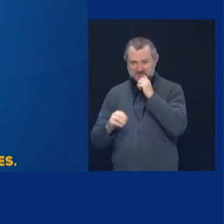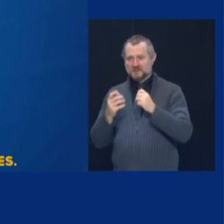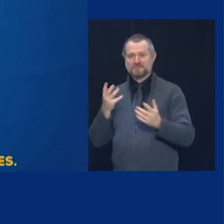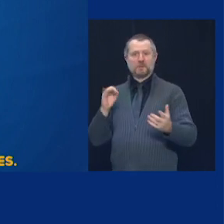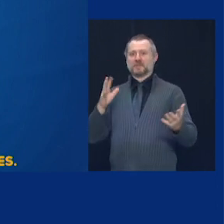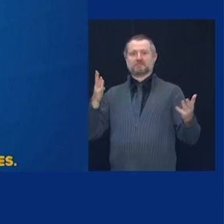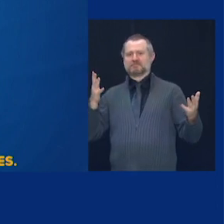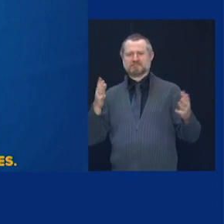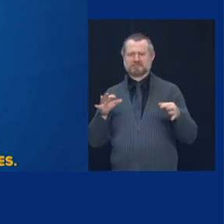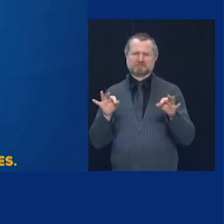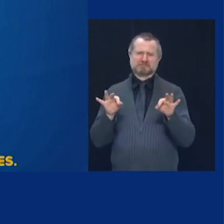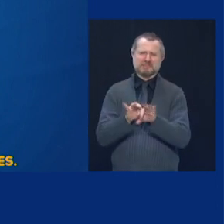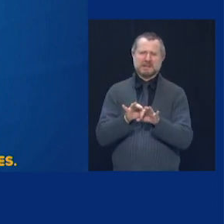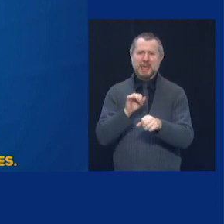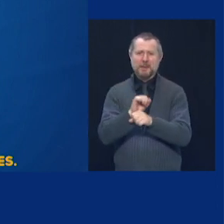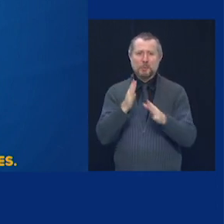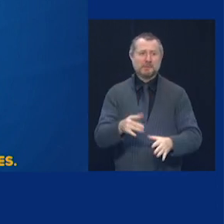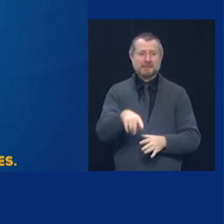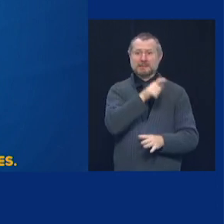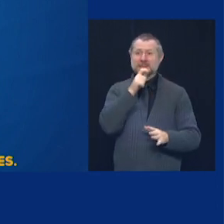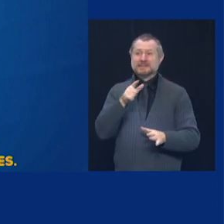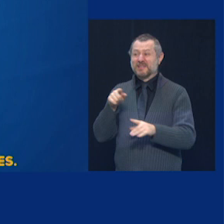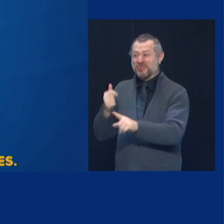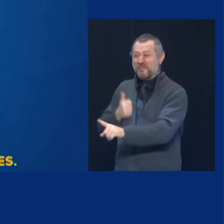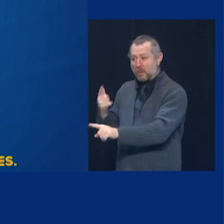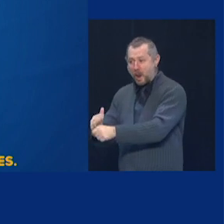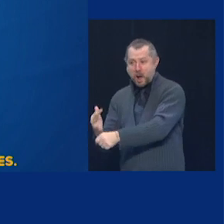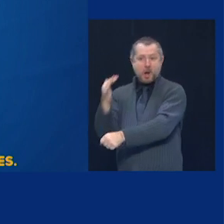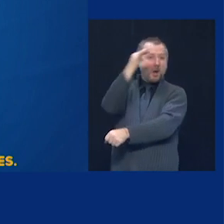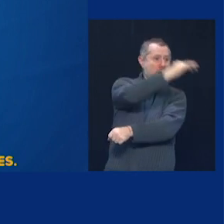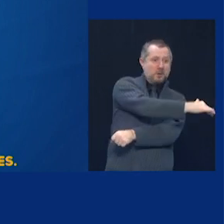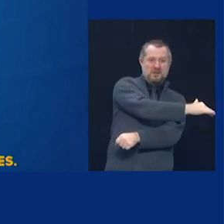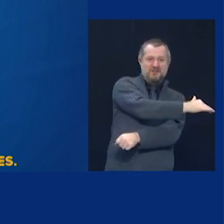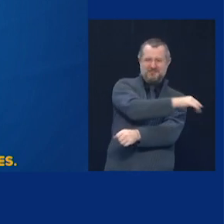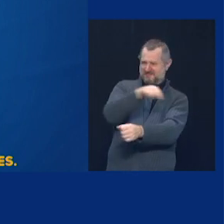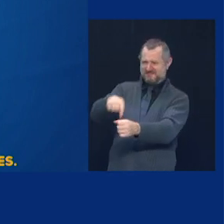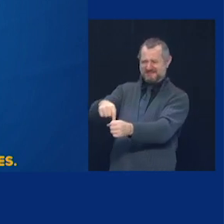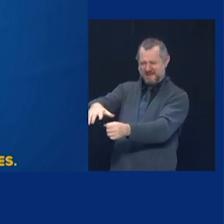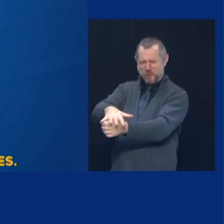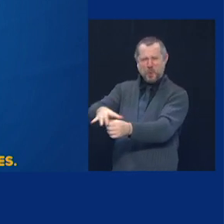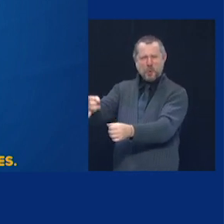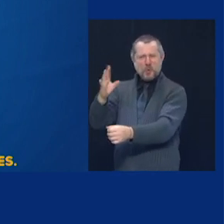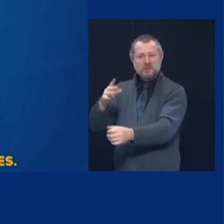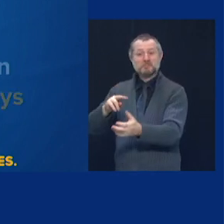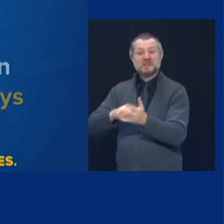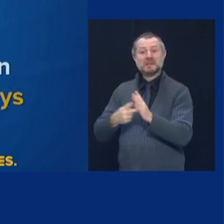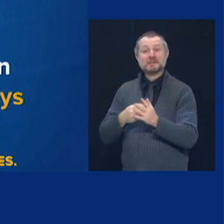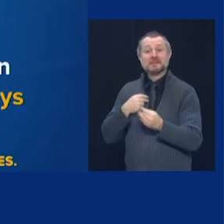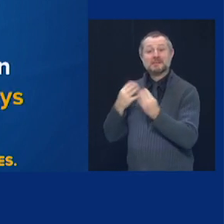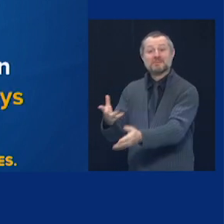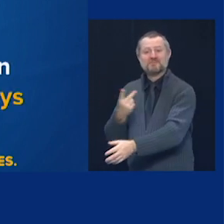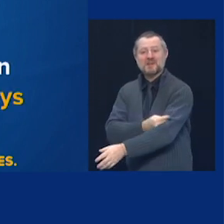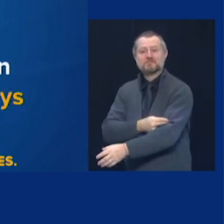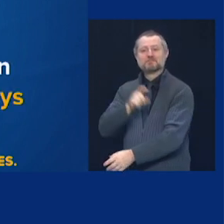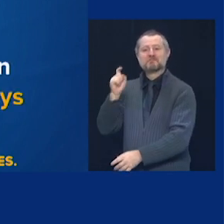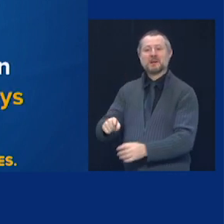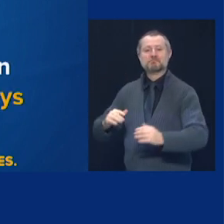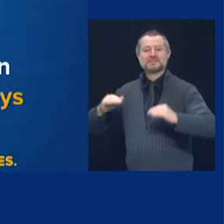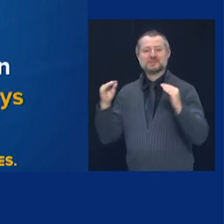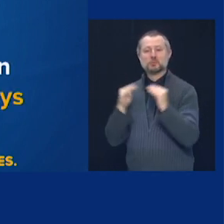communities. So we want to make sure when we do the vaccine that it is done in a just and fair and equal way.